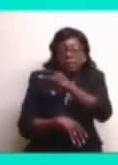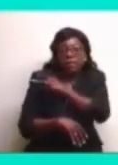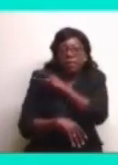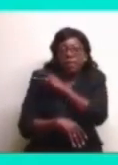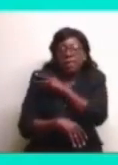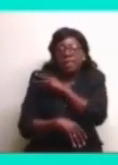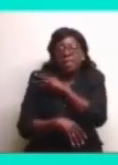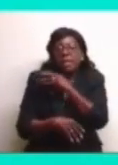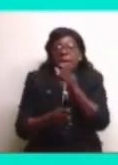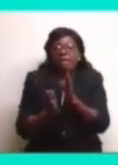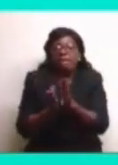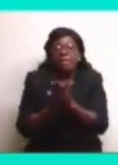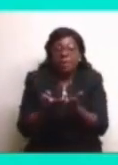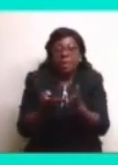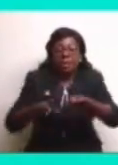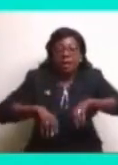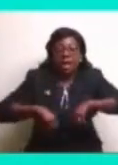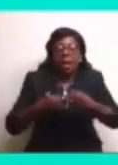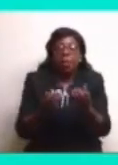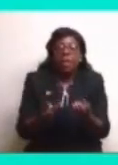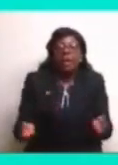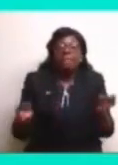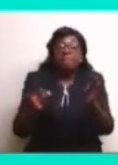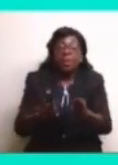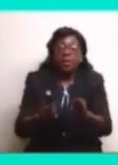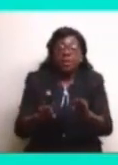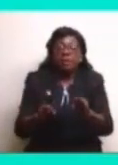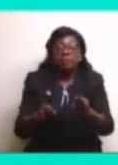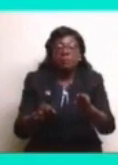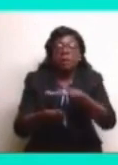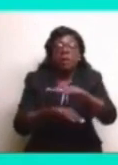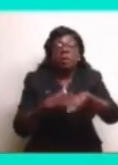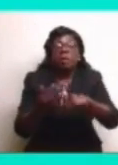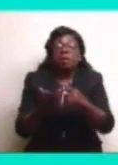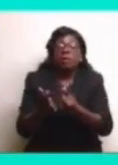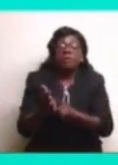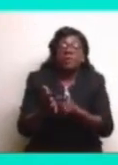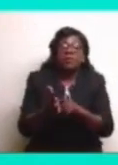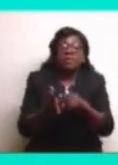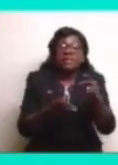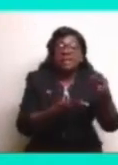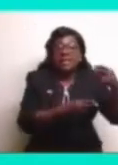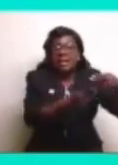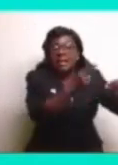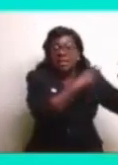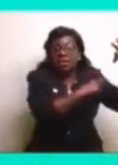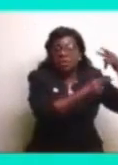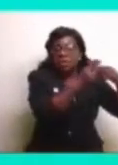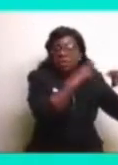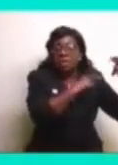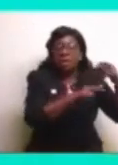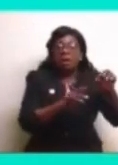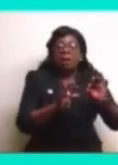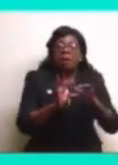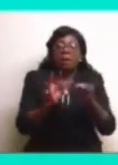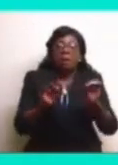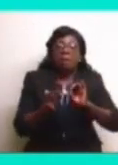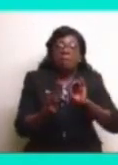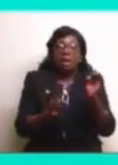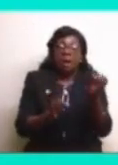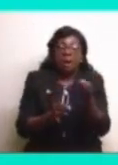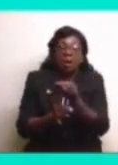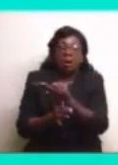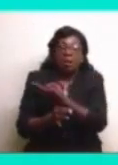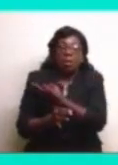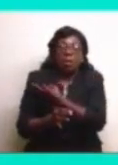the Gate, about how important this all along in the history of our politics was, you'll see